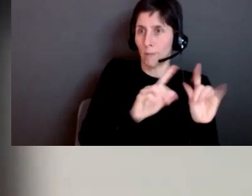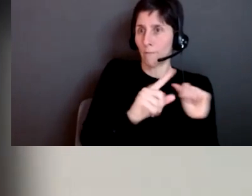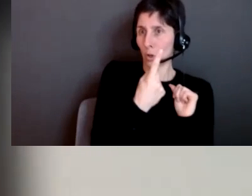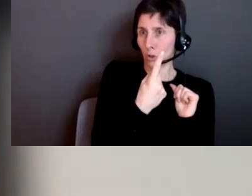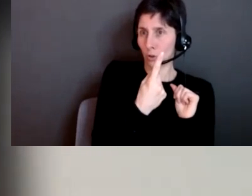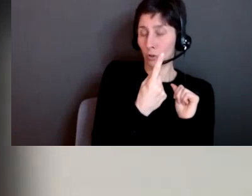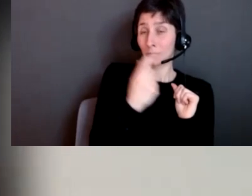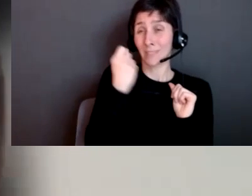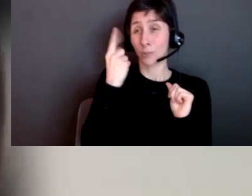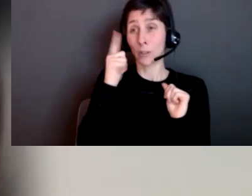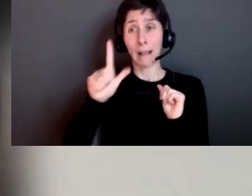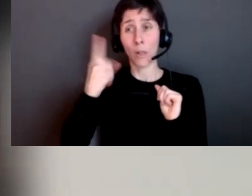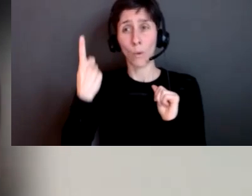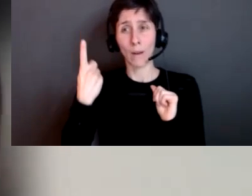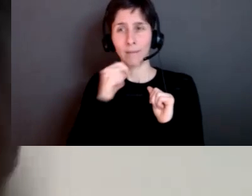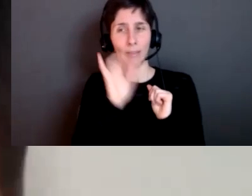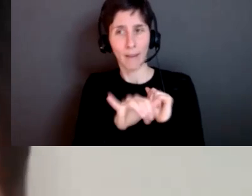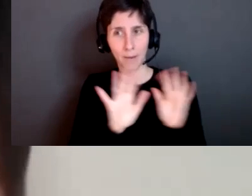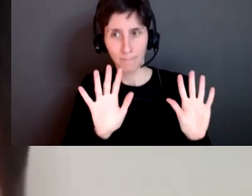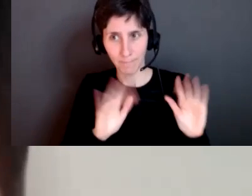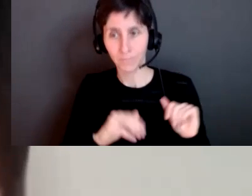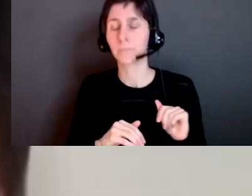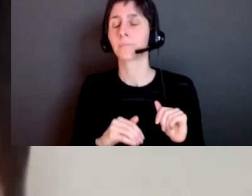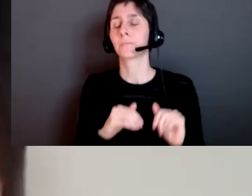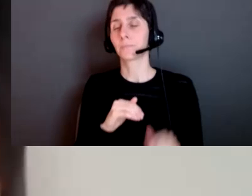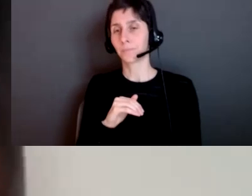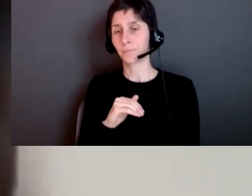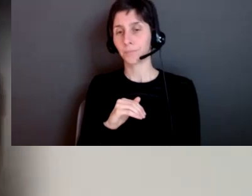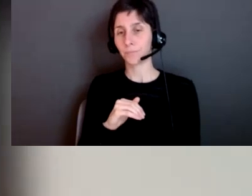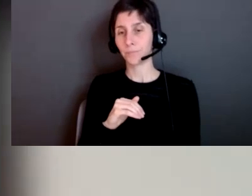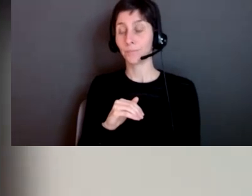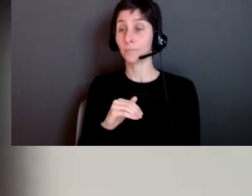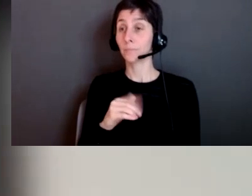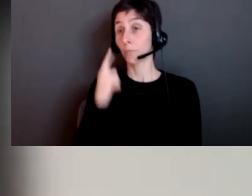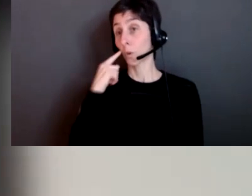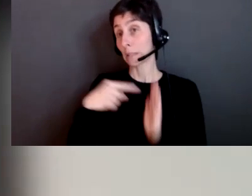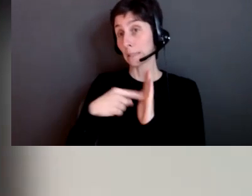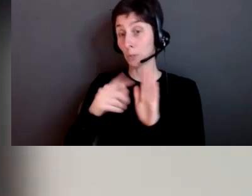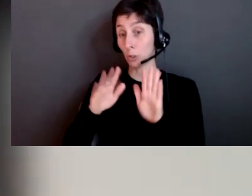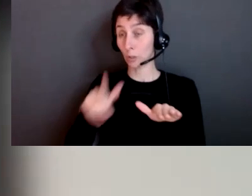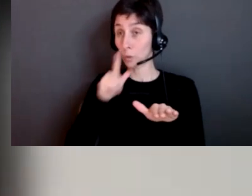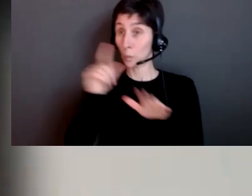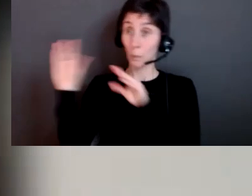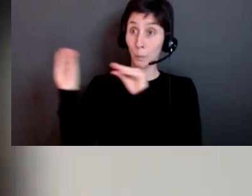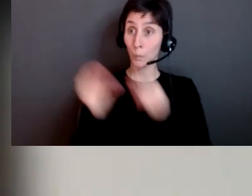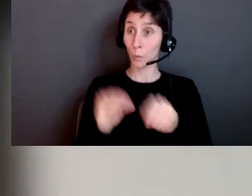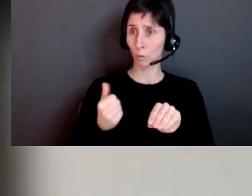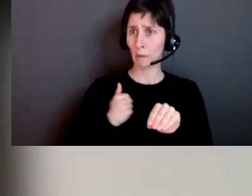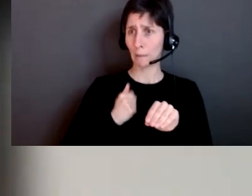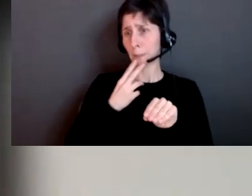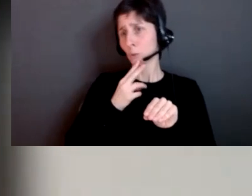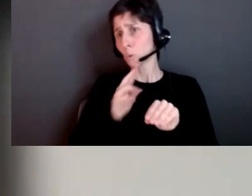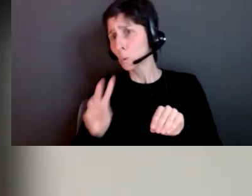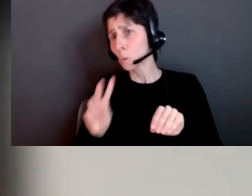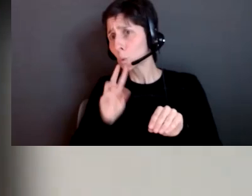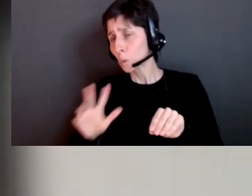for example children that um came to canada very young at two two years old three years